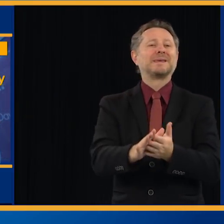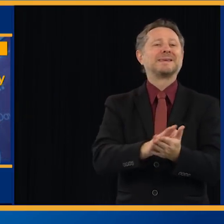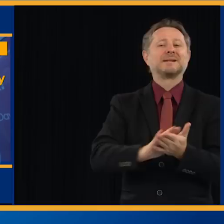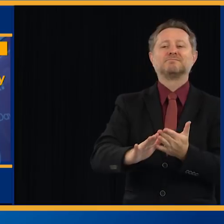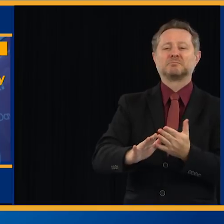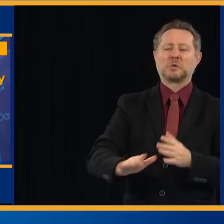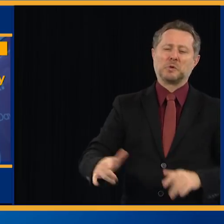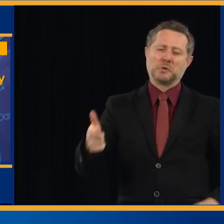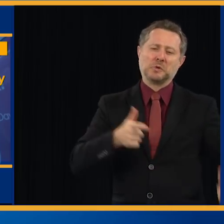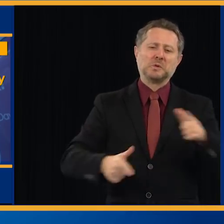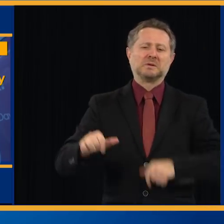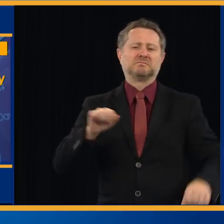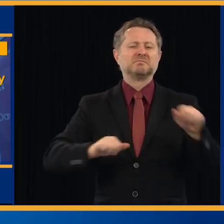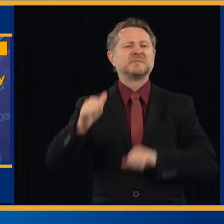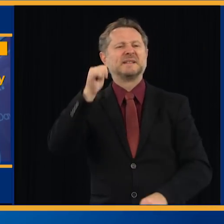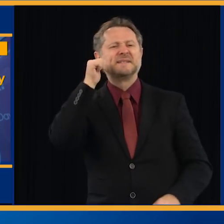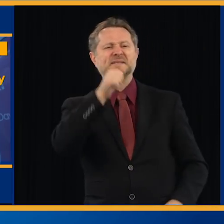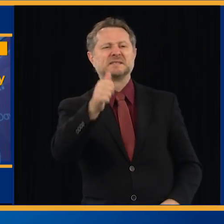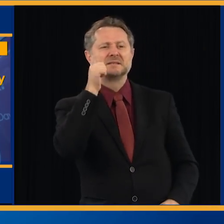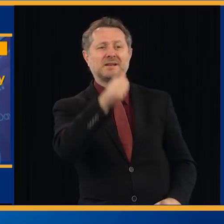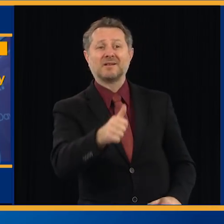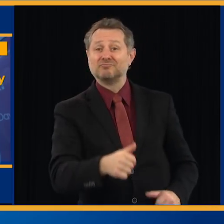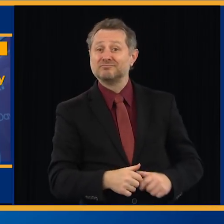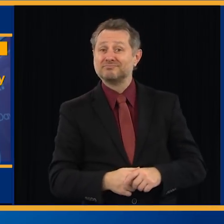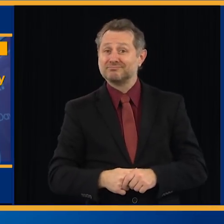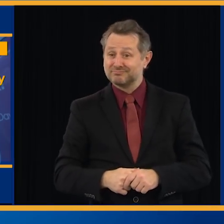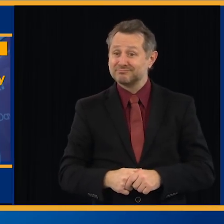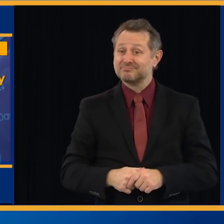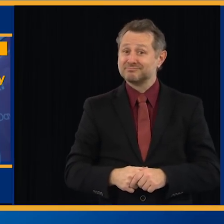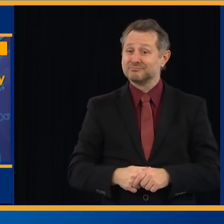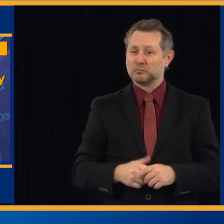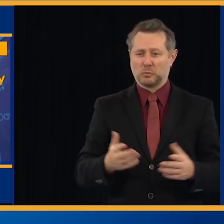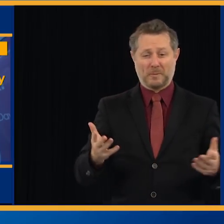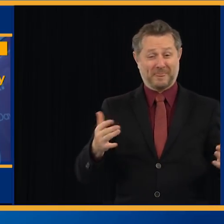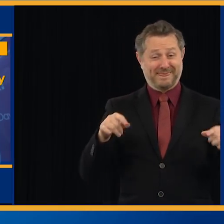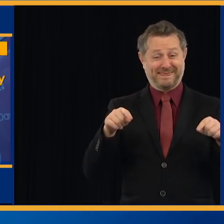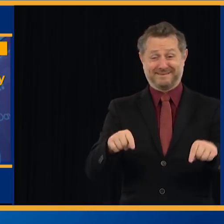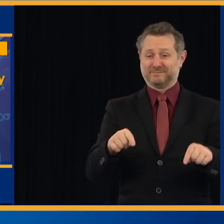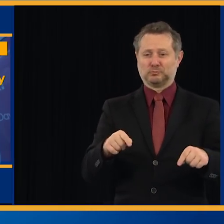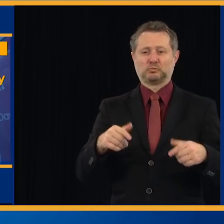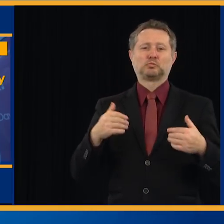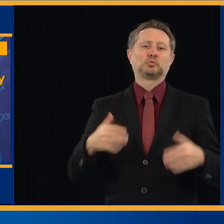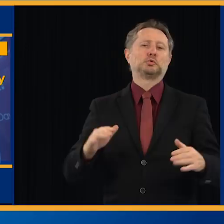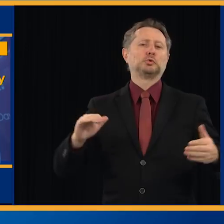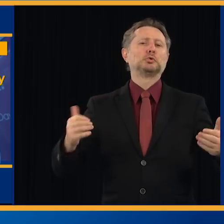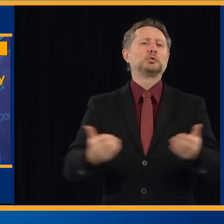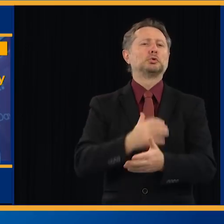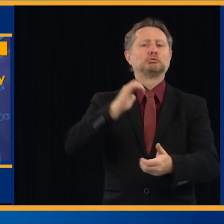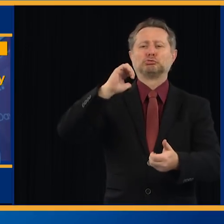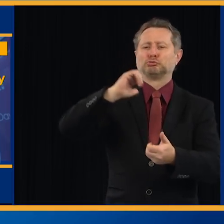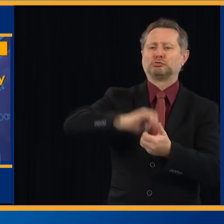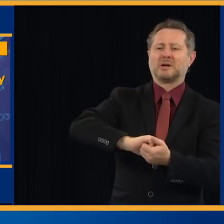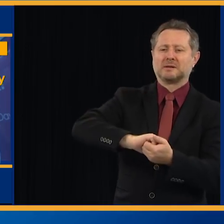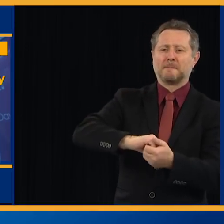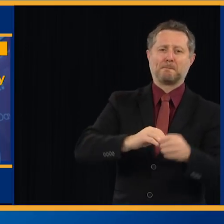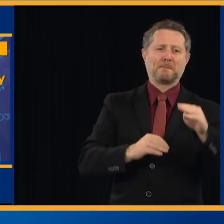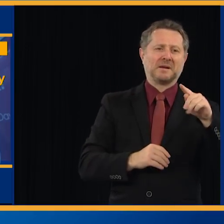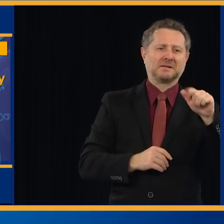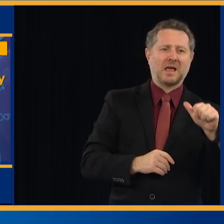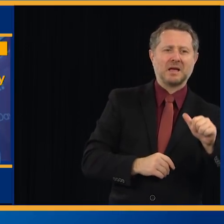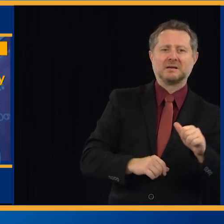24 hours. This is a joint MTA-state-city partnership.